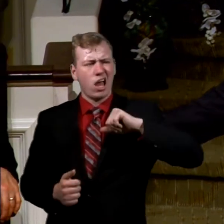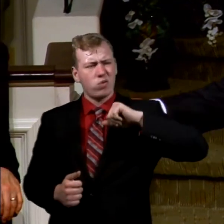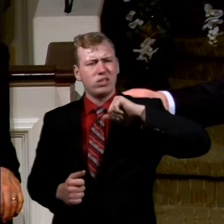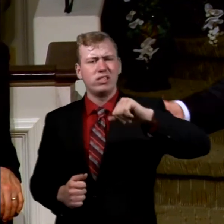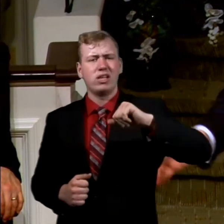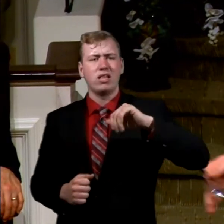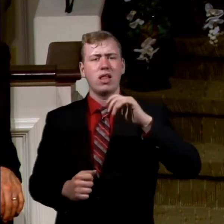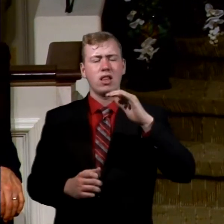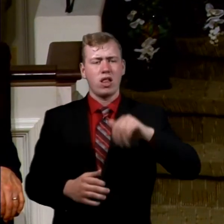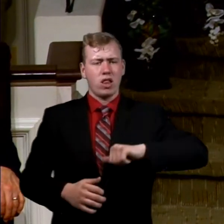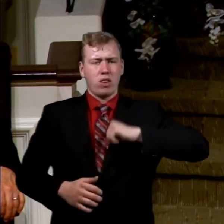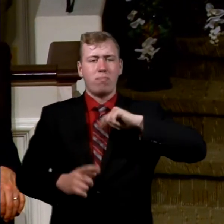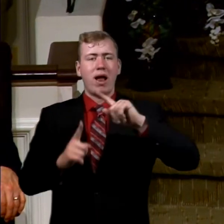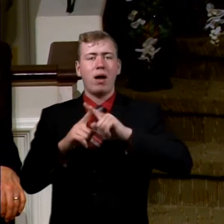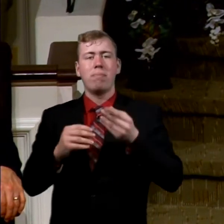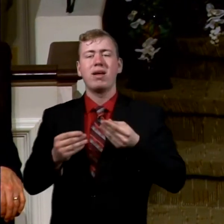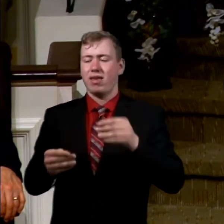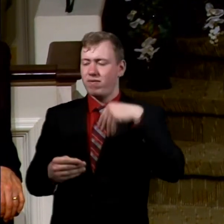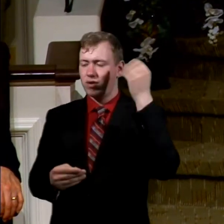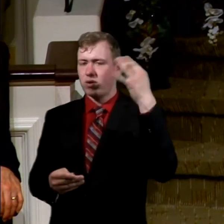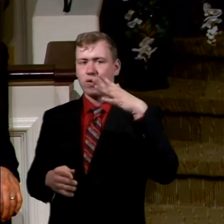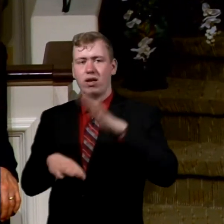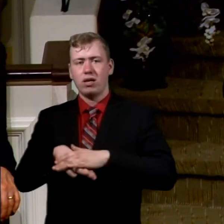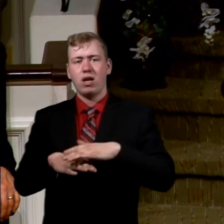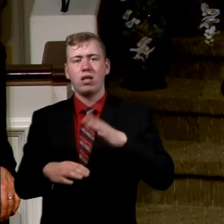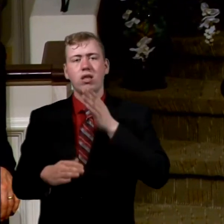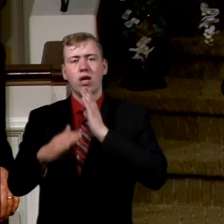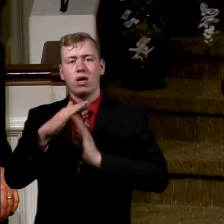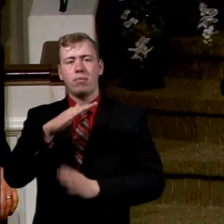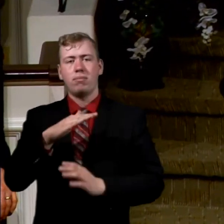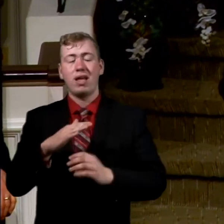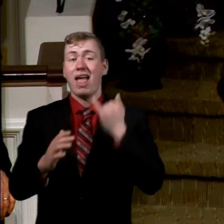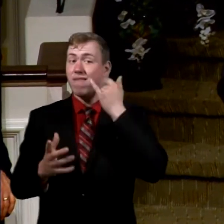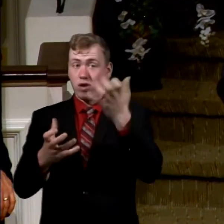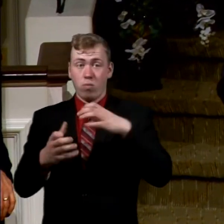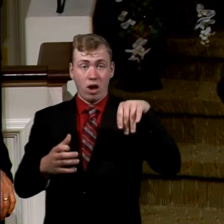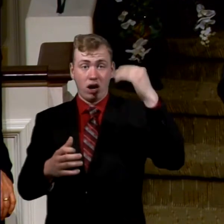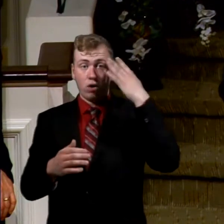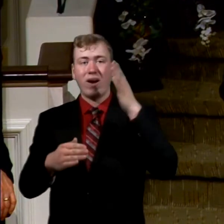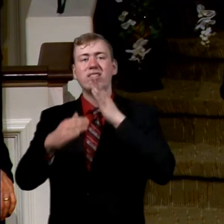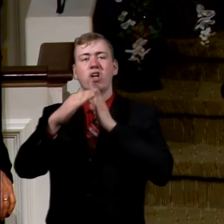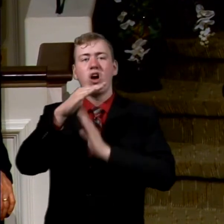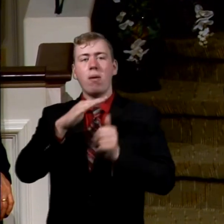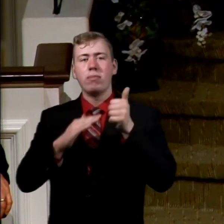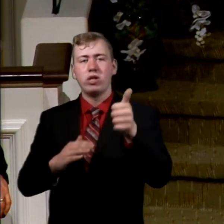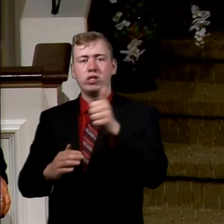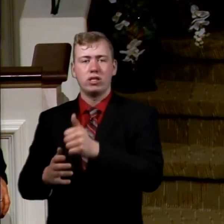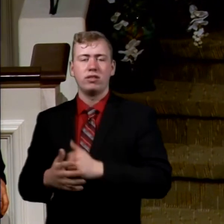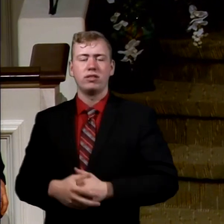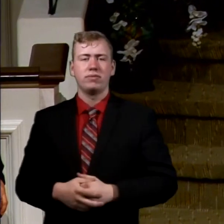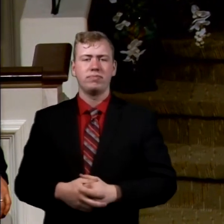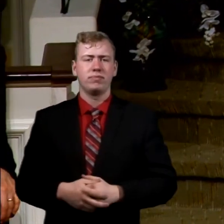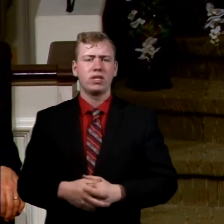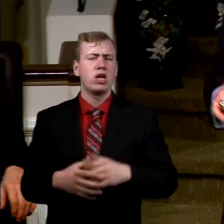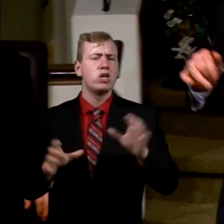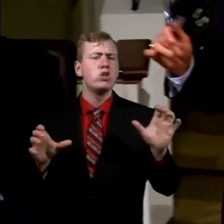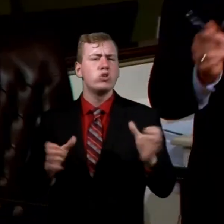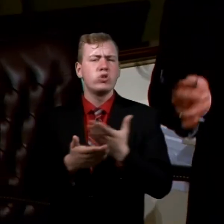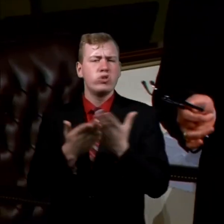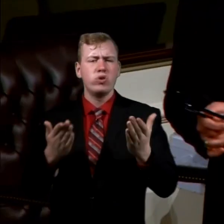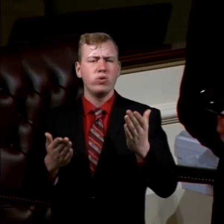unto the... You want God's grace? Humble yourself. Do things that are off your